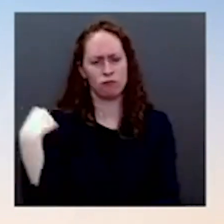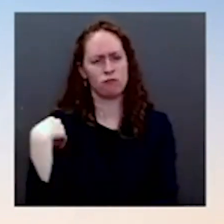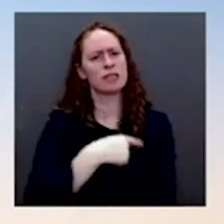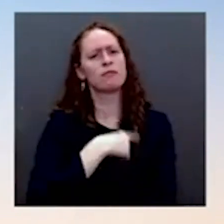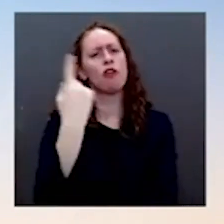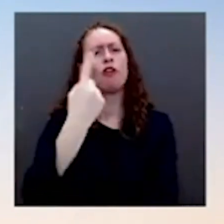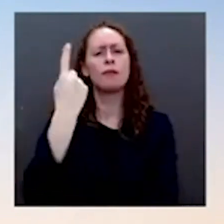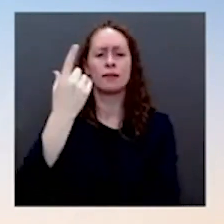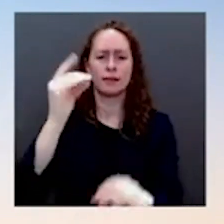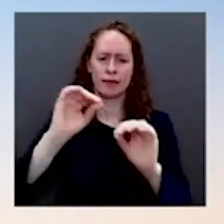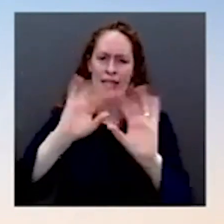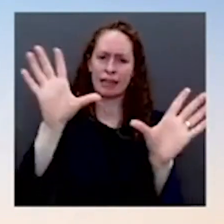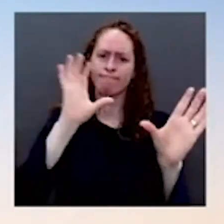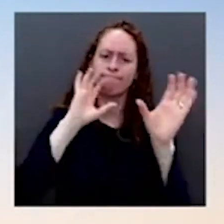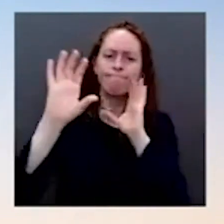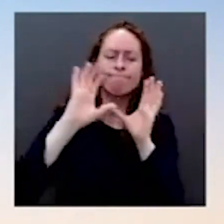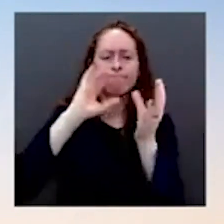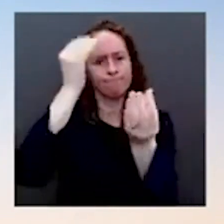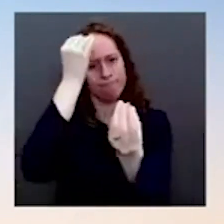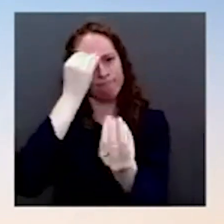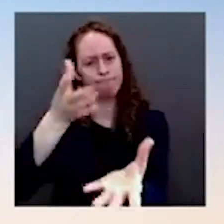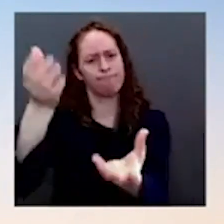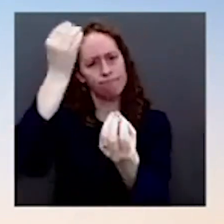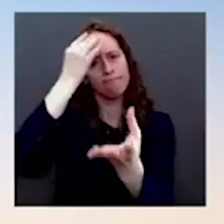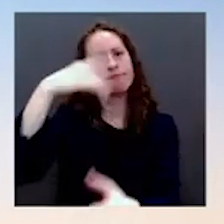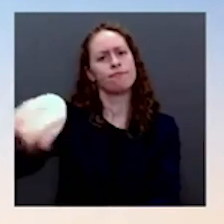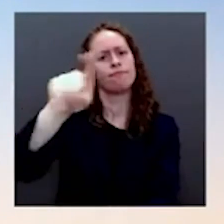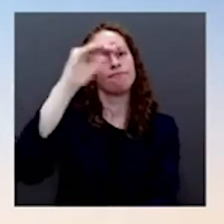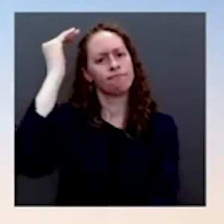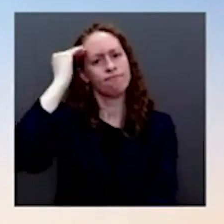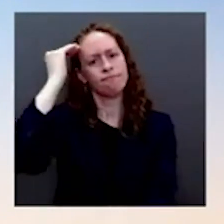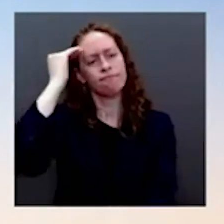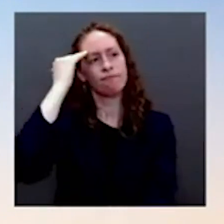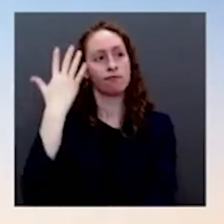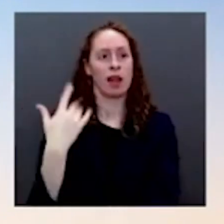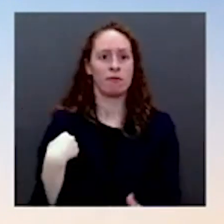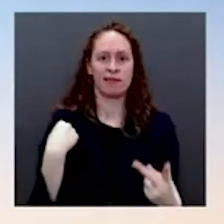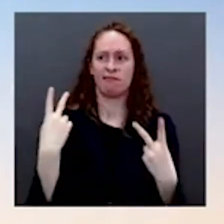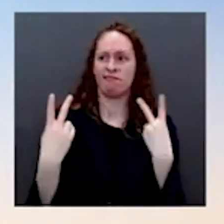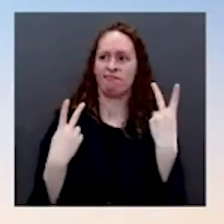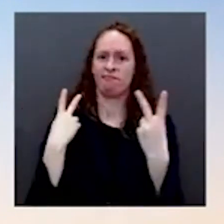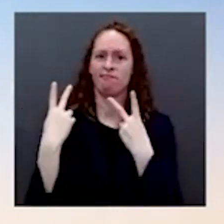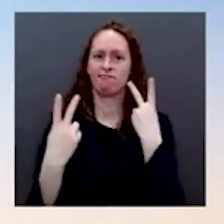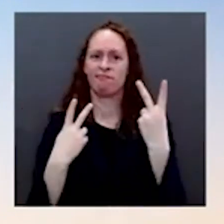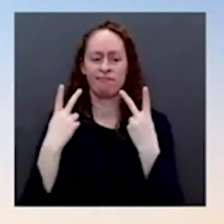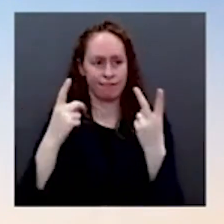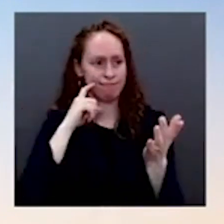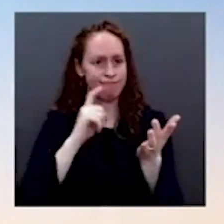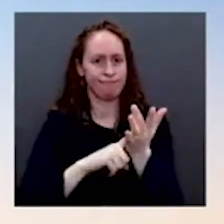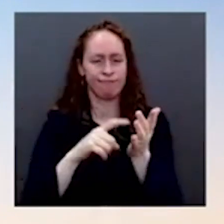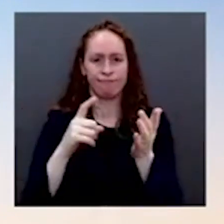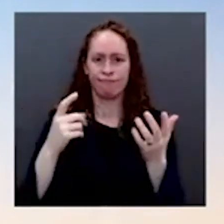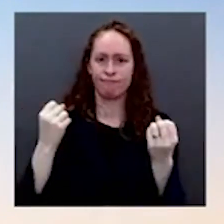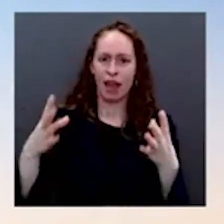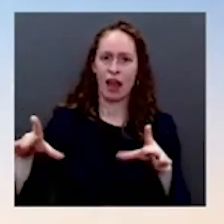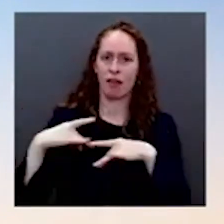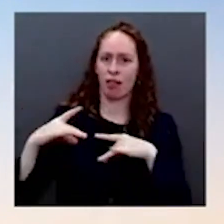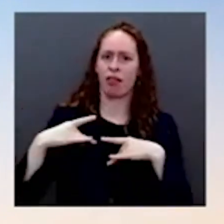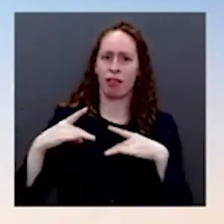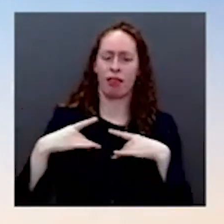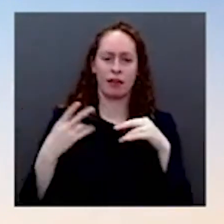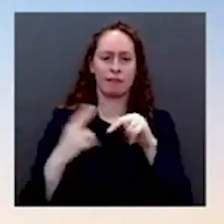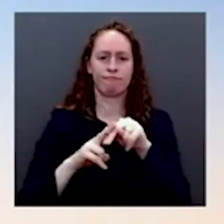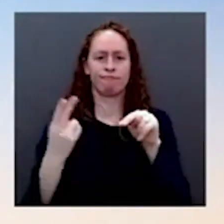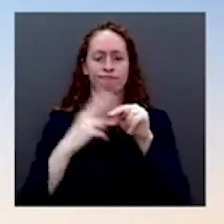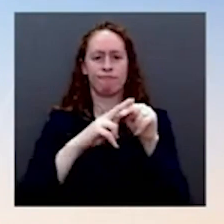also know that if people are boosted, it is going to significantly reduce their potential to be hospitalized and certainly prevent